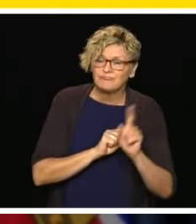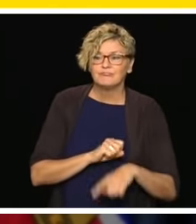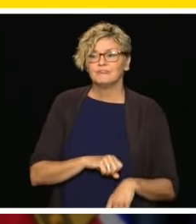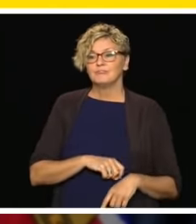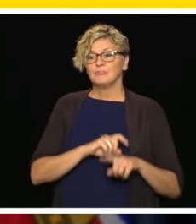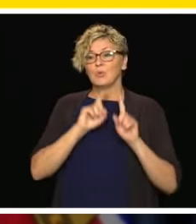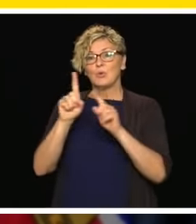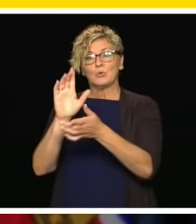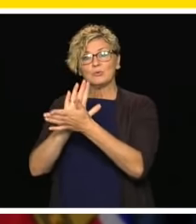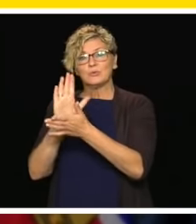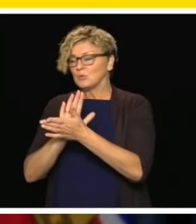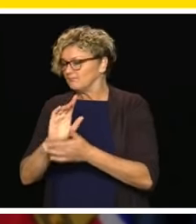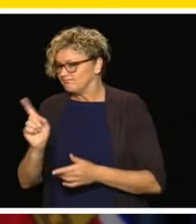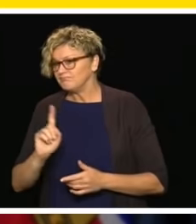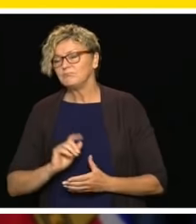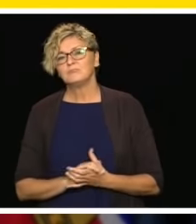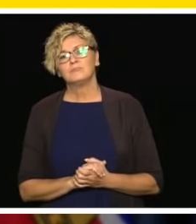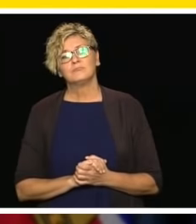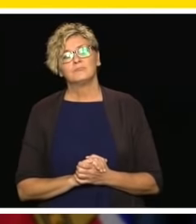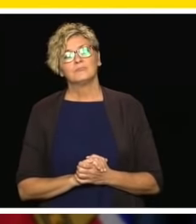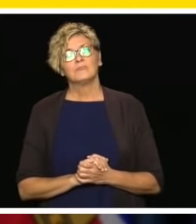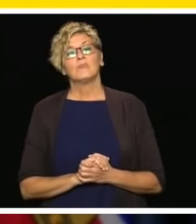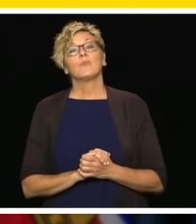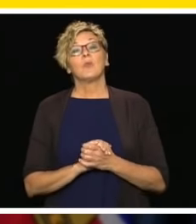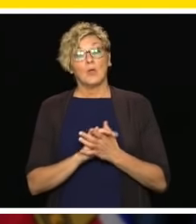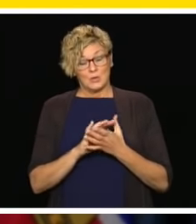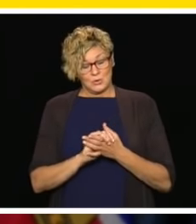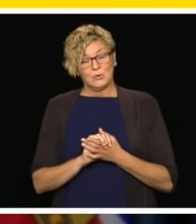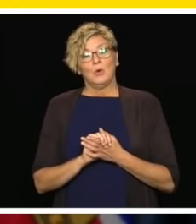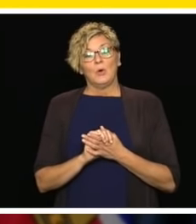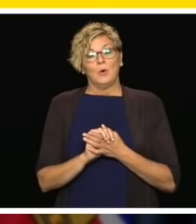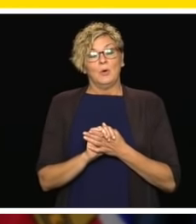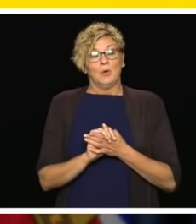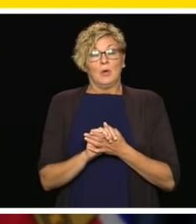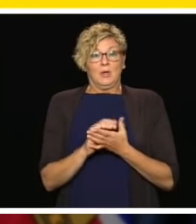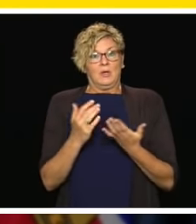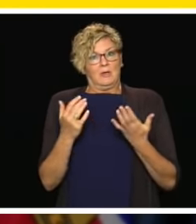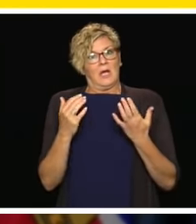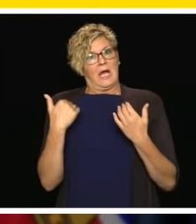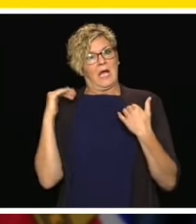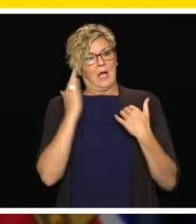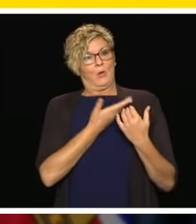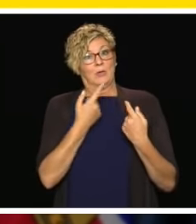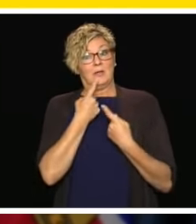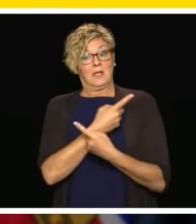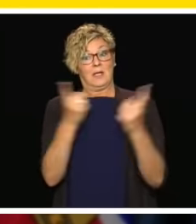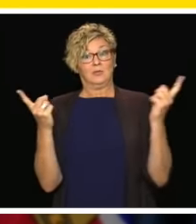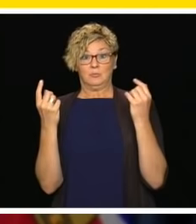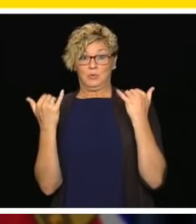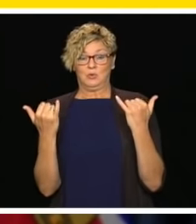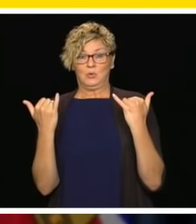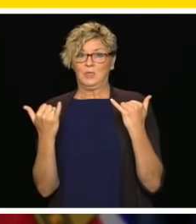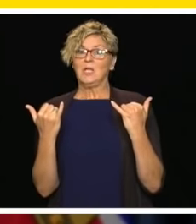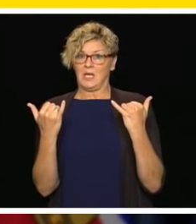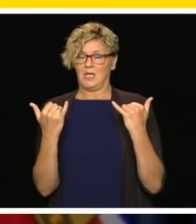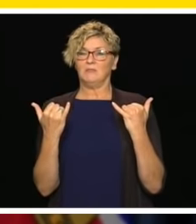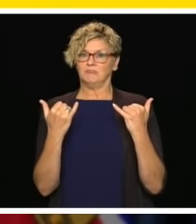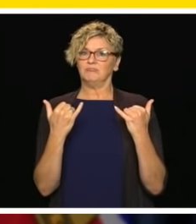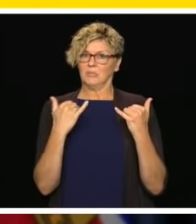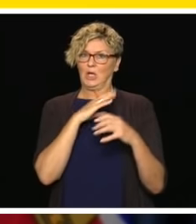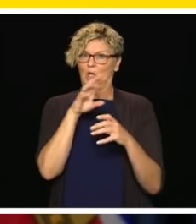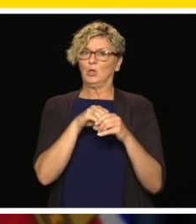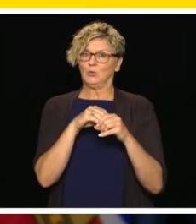The health and safety measures and the guidelines for childcare and for schools announced today include all of these important principles.